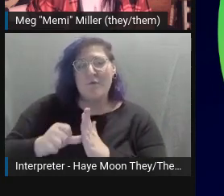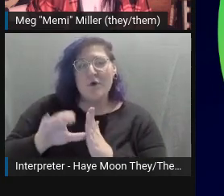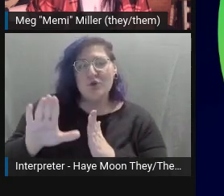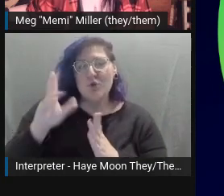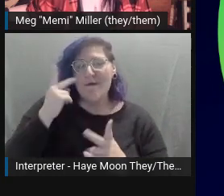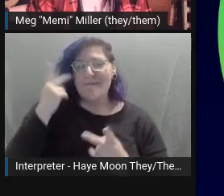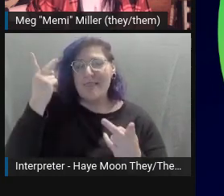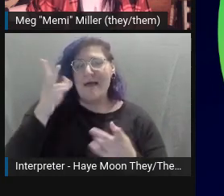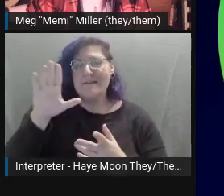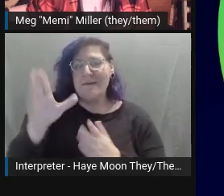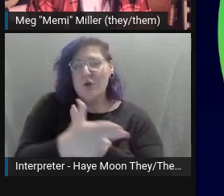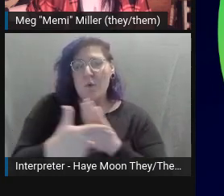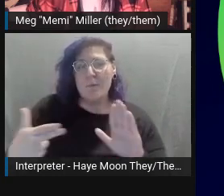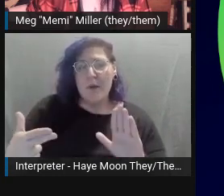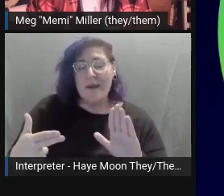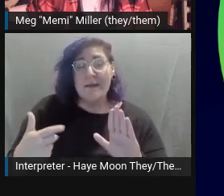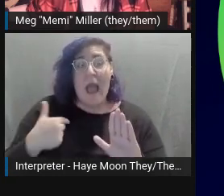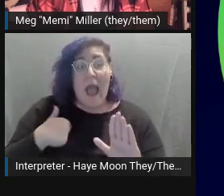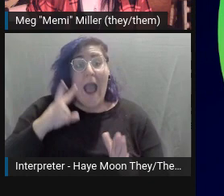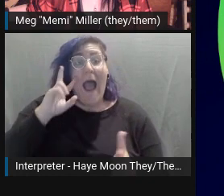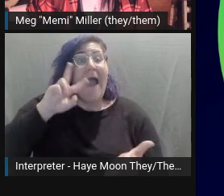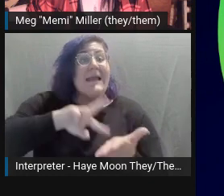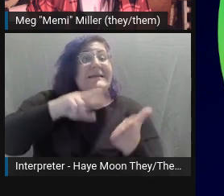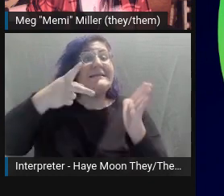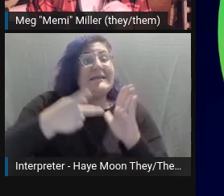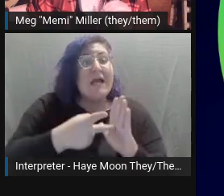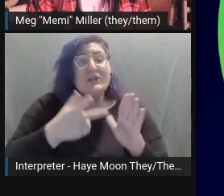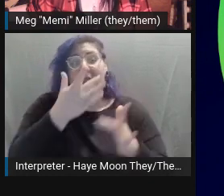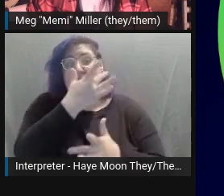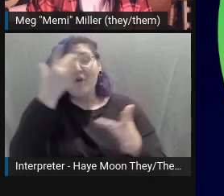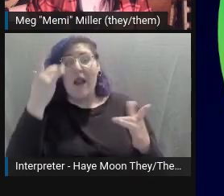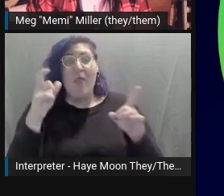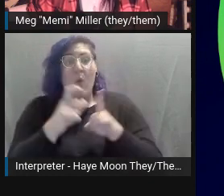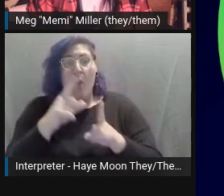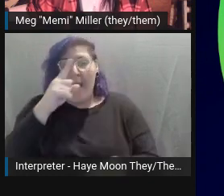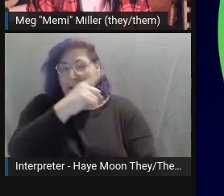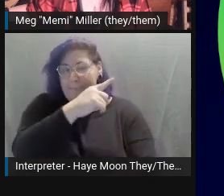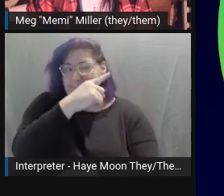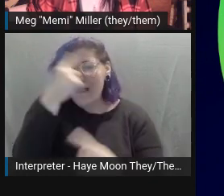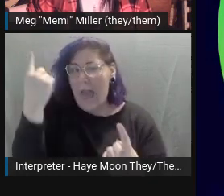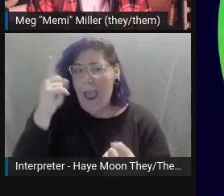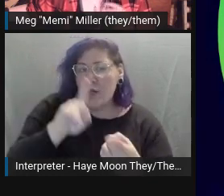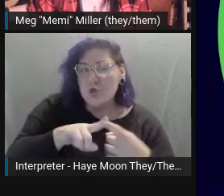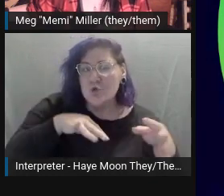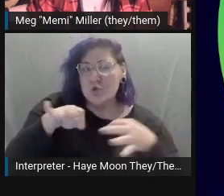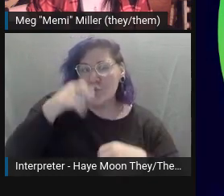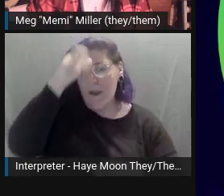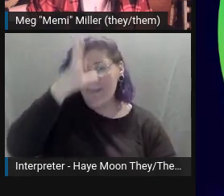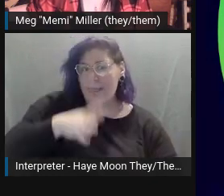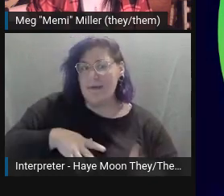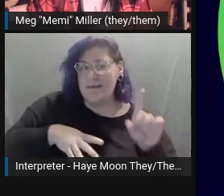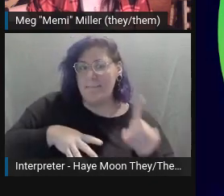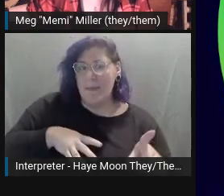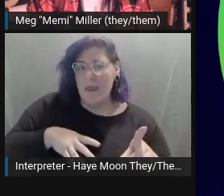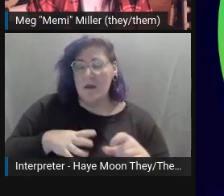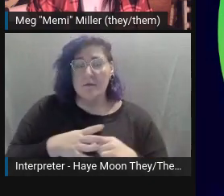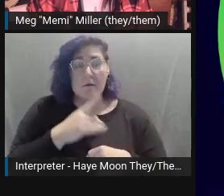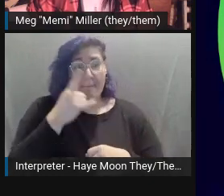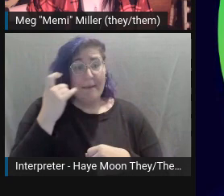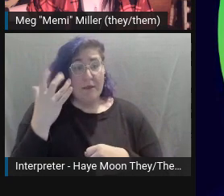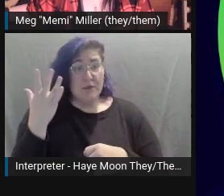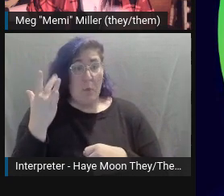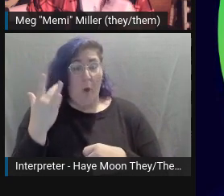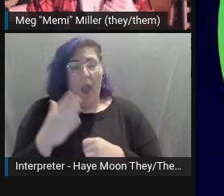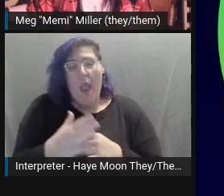left out of my image description is the man in this photo is black. The alt text of this stock photo on the site actually describes this man as a project